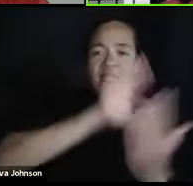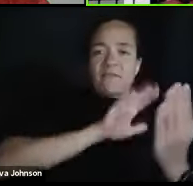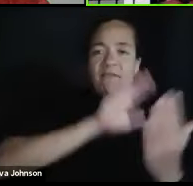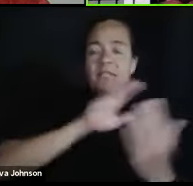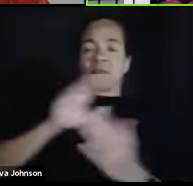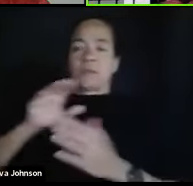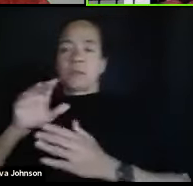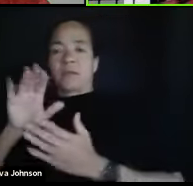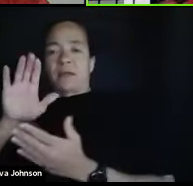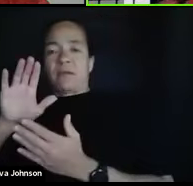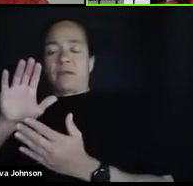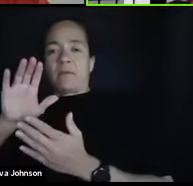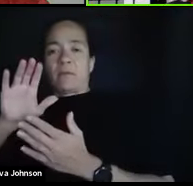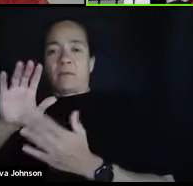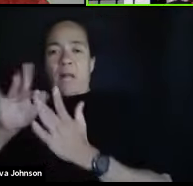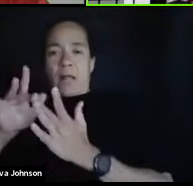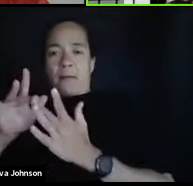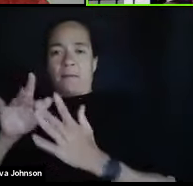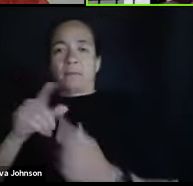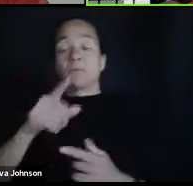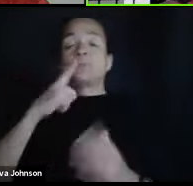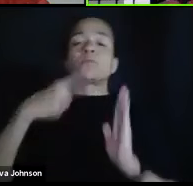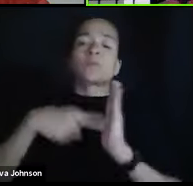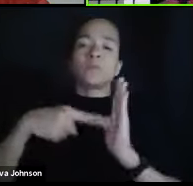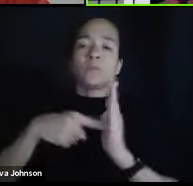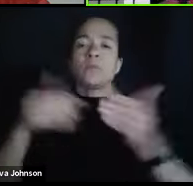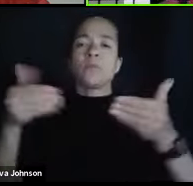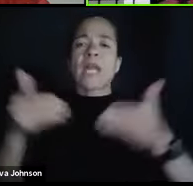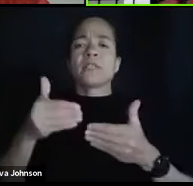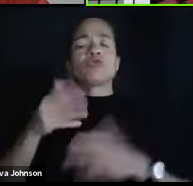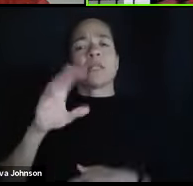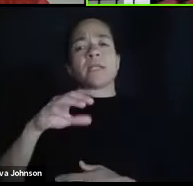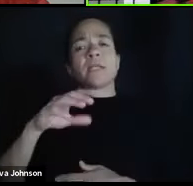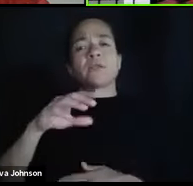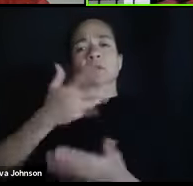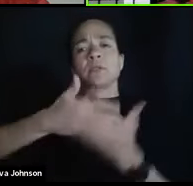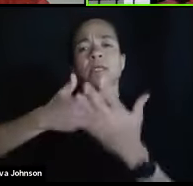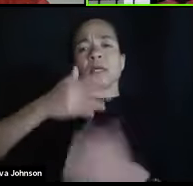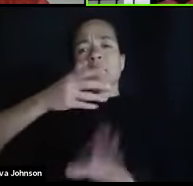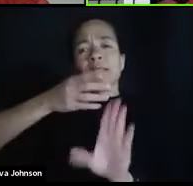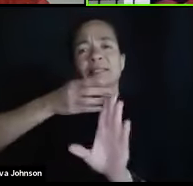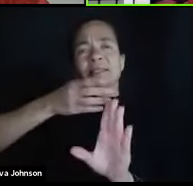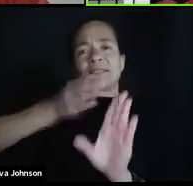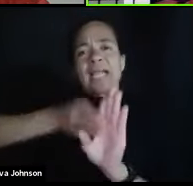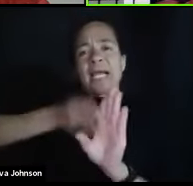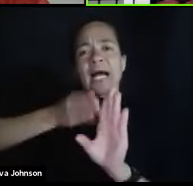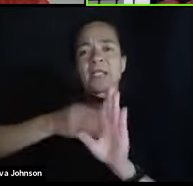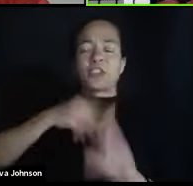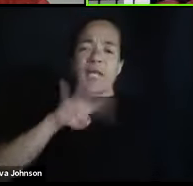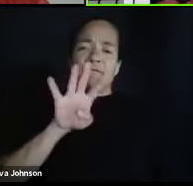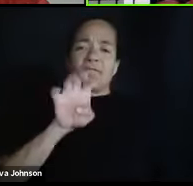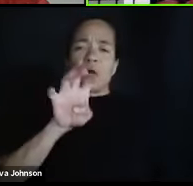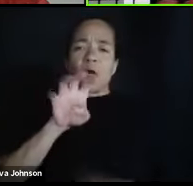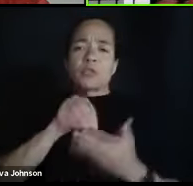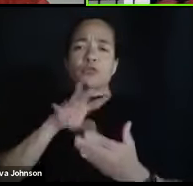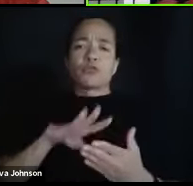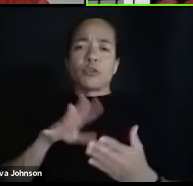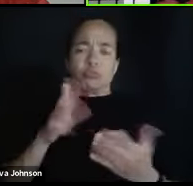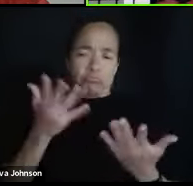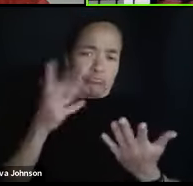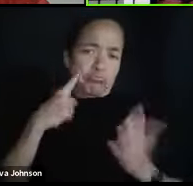to psychology has 400 students. I'm going to make it easy math. Has 400 students.